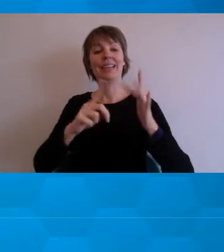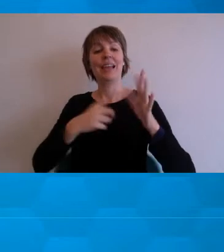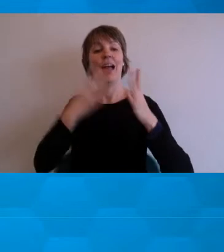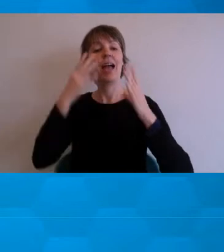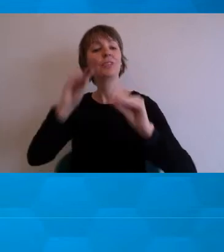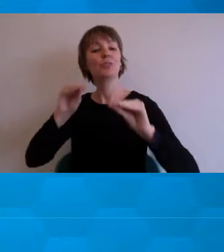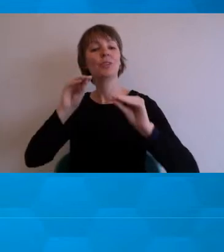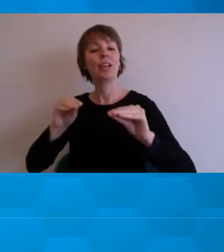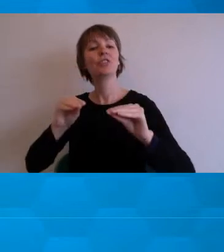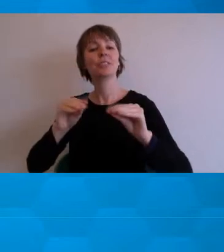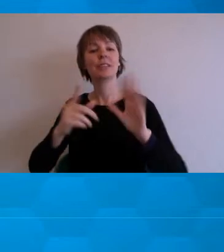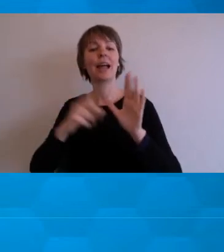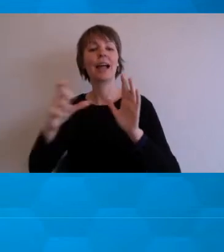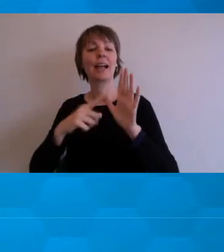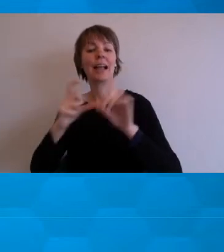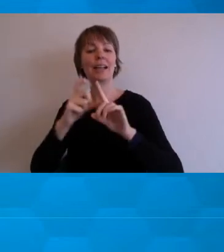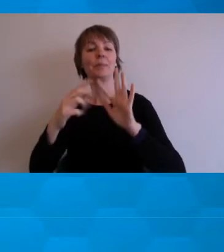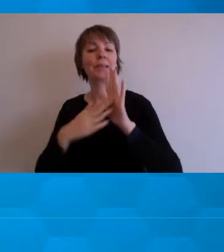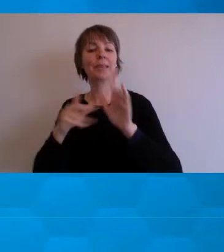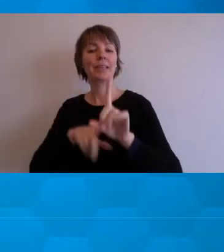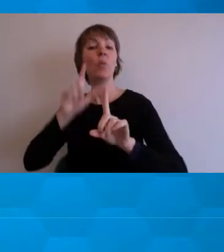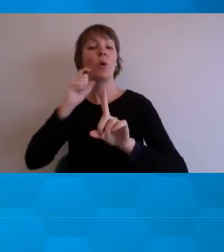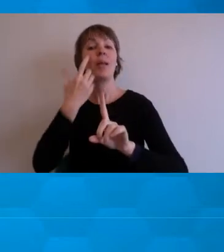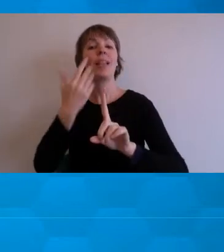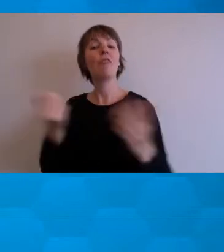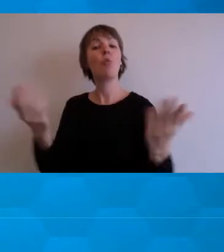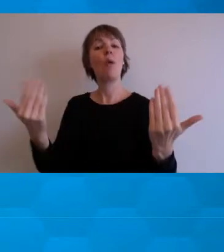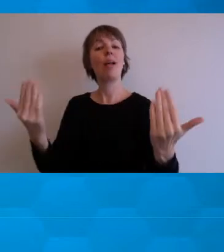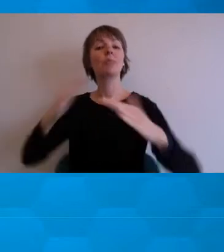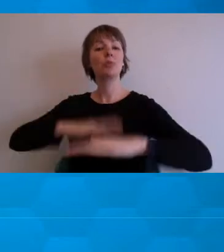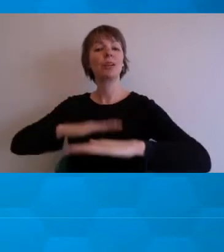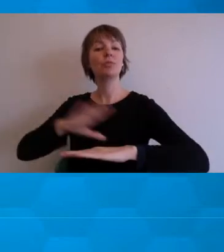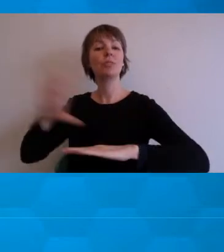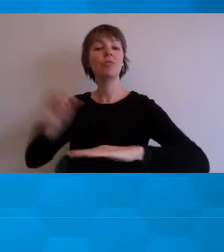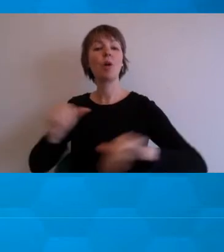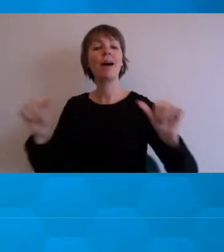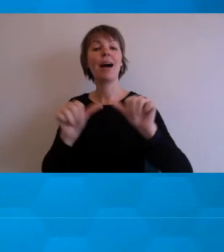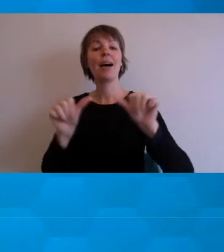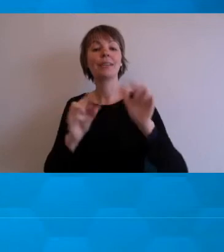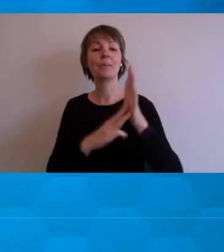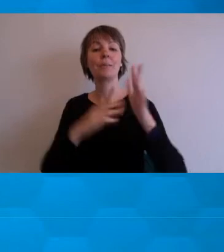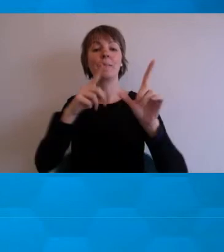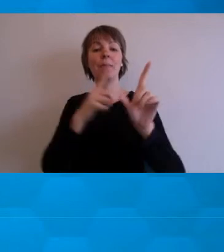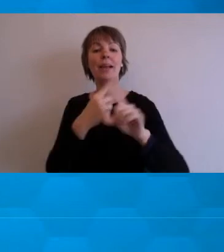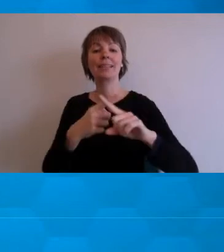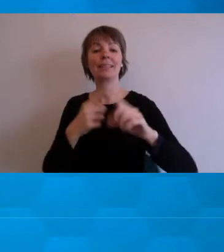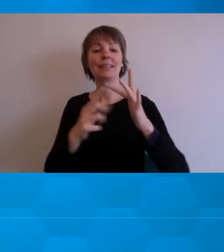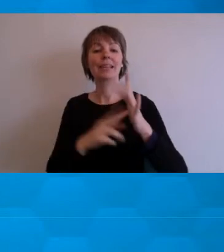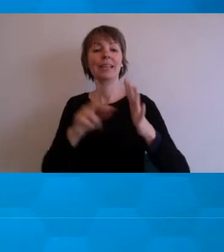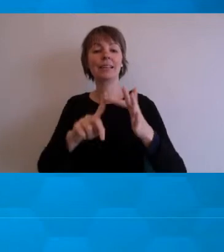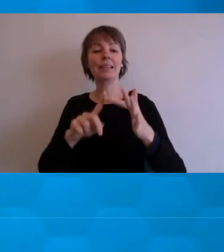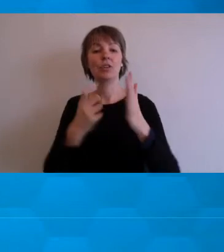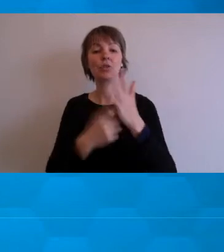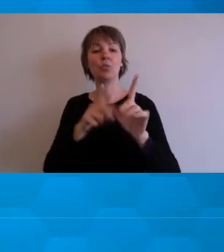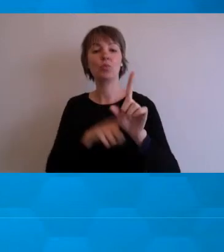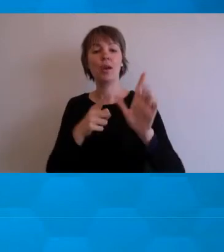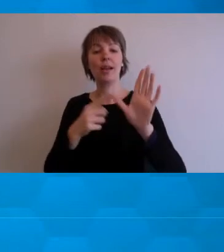with a welcome to country from Aunty Maxine Ryan from La Perouse Local Aboriginal Land Council.